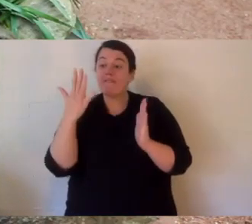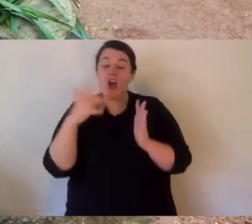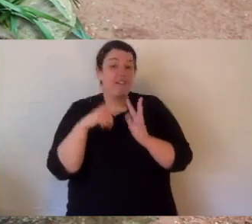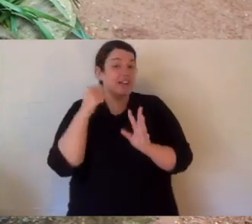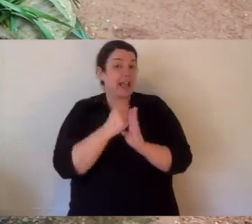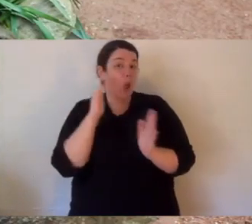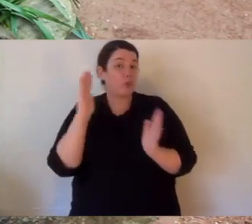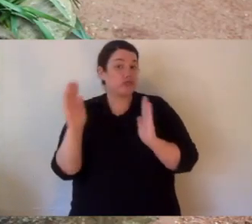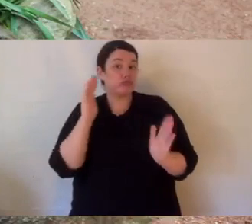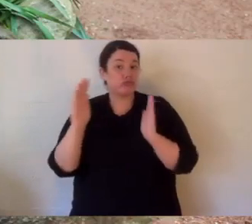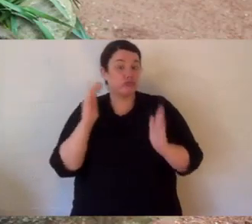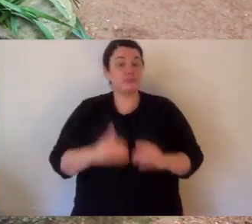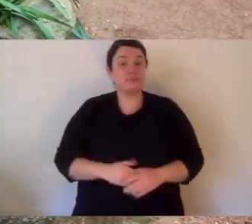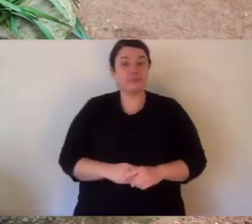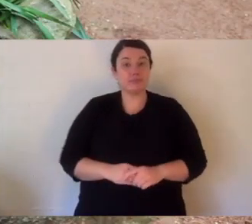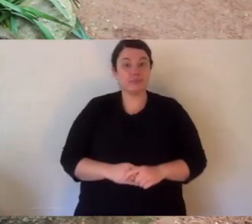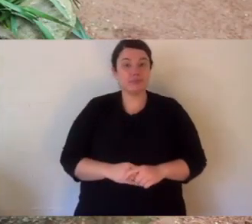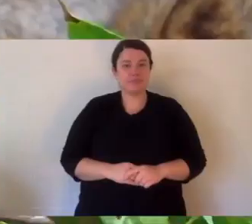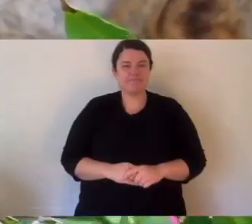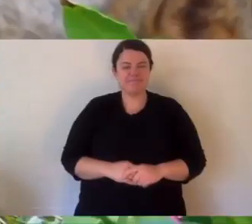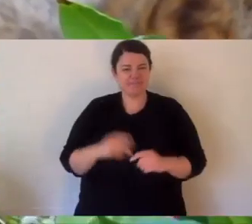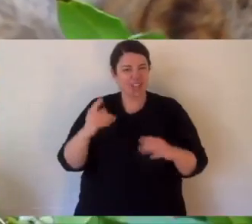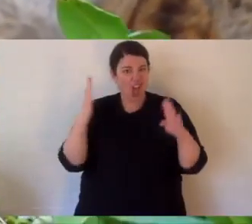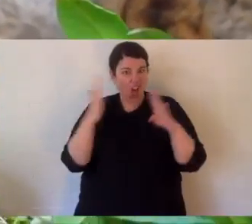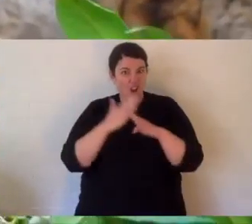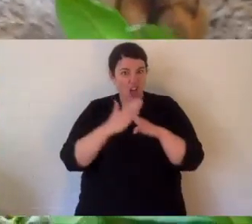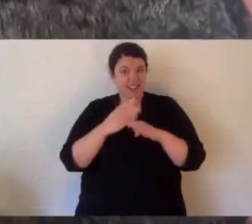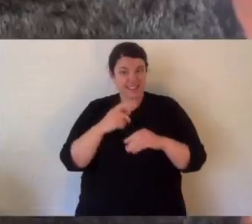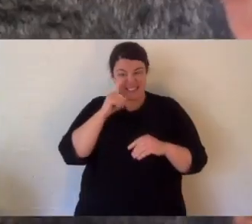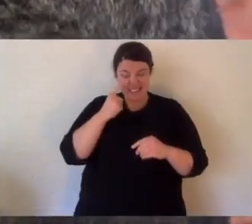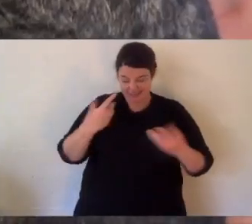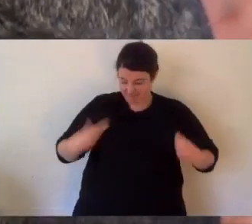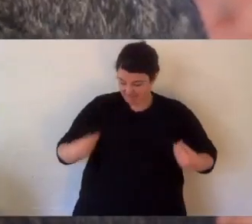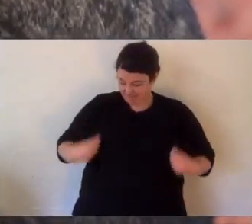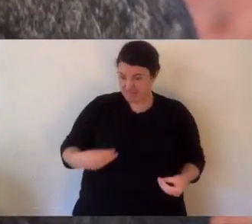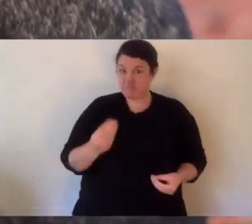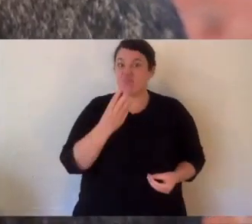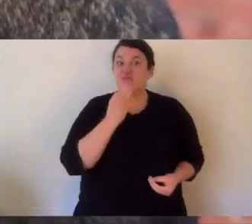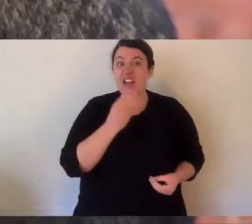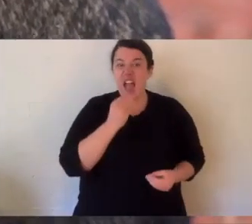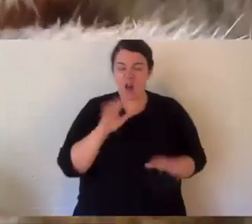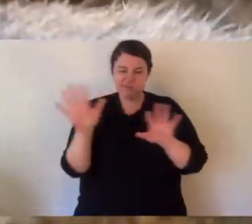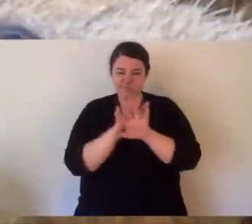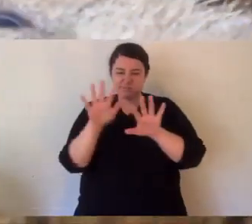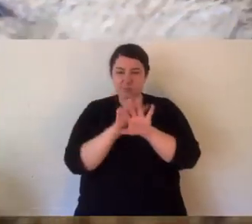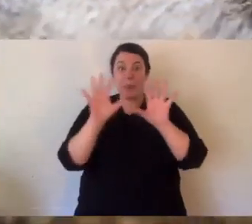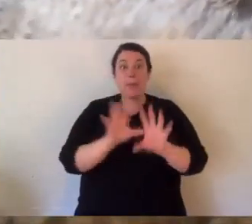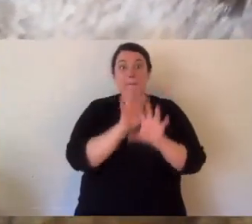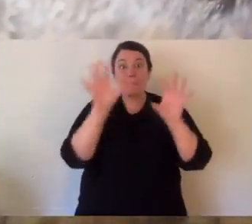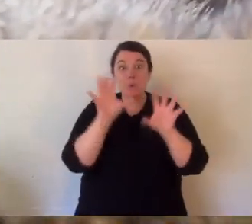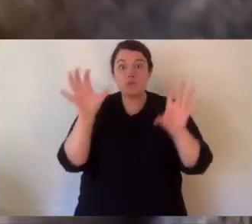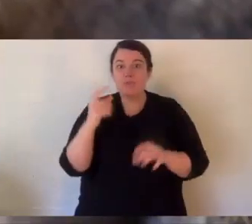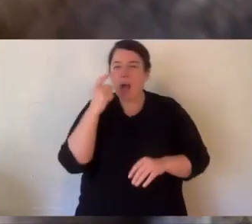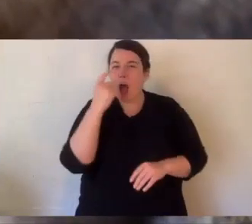critical weight range, which is between half a kilo and five kilos. Now, if you have a look at them, their camouflage is basic, but it's